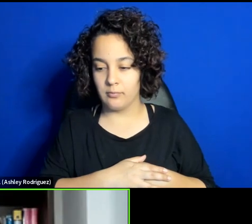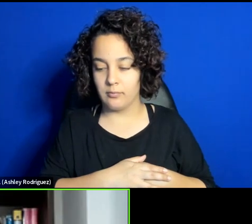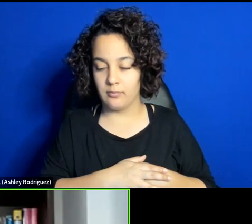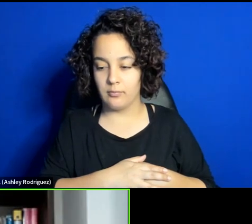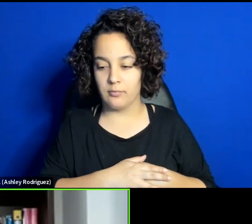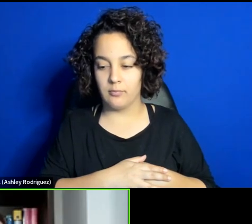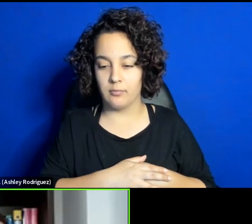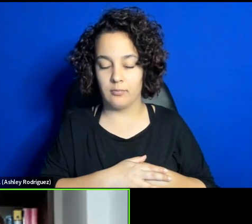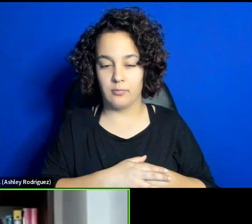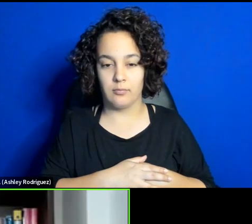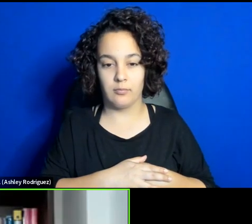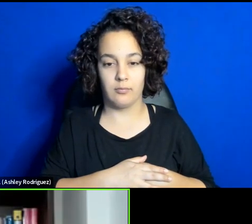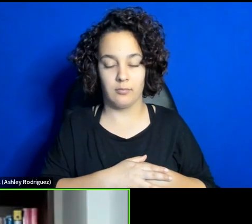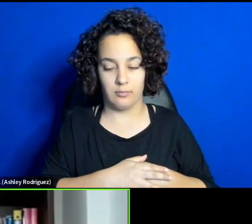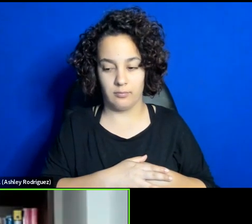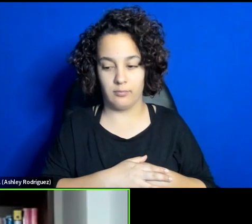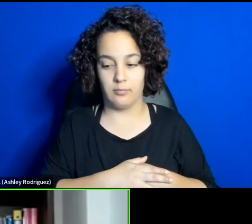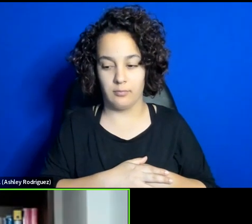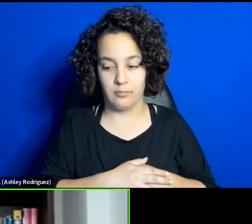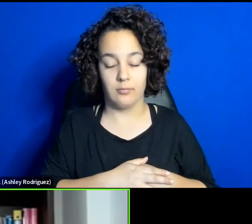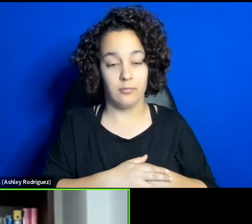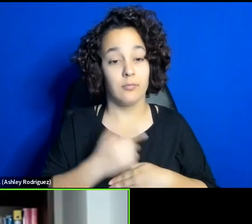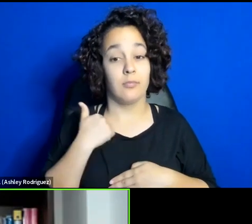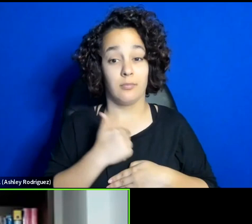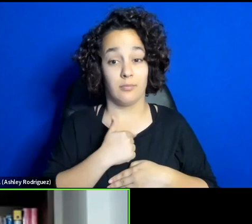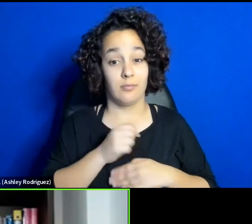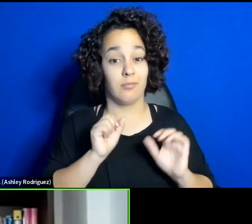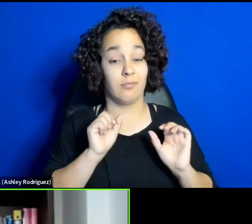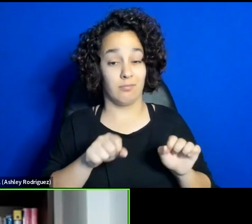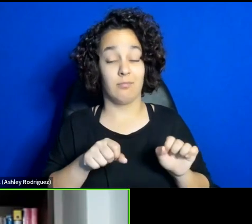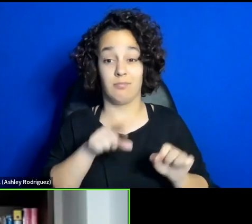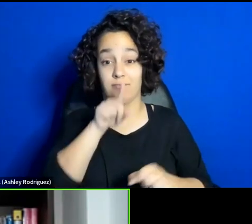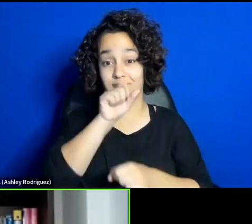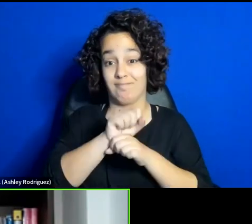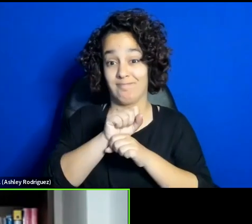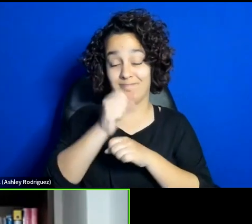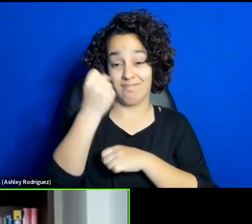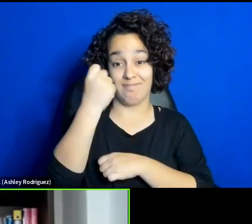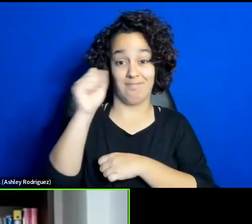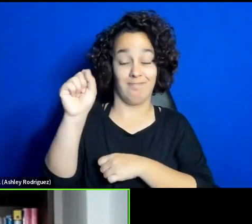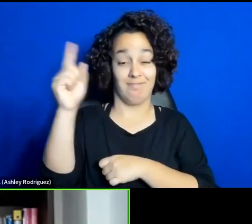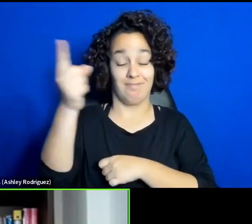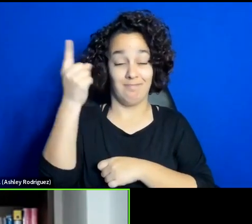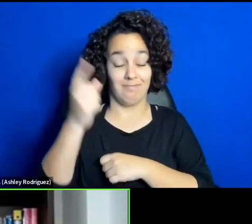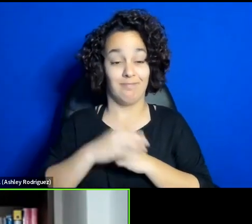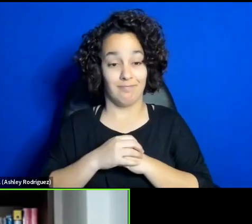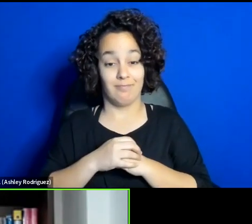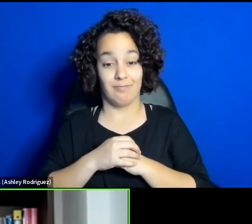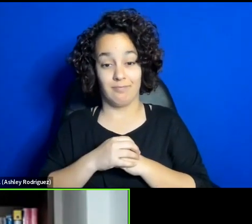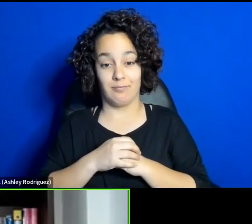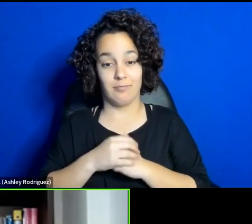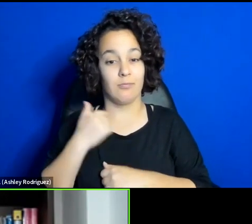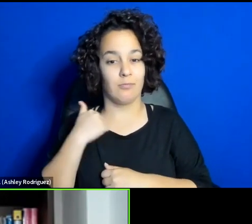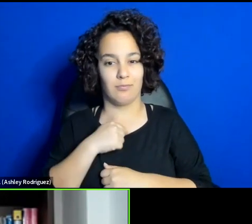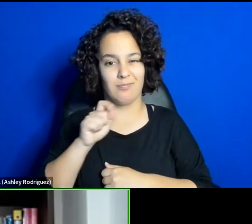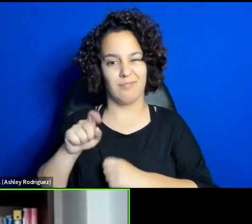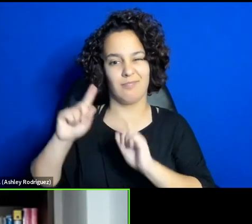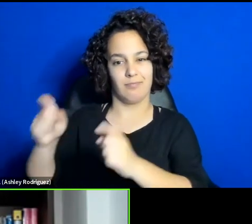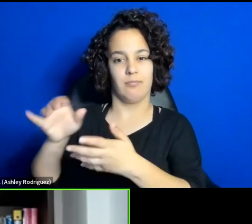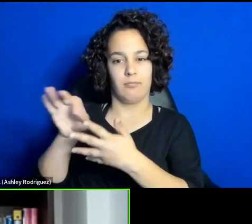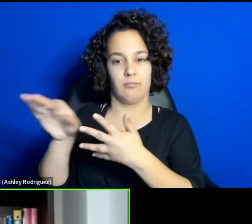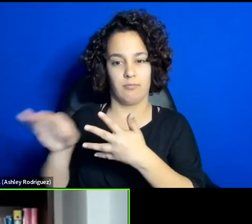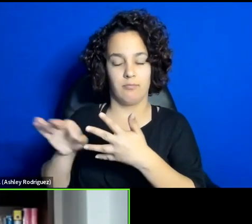so that we can revolutionize something. Dr. we have to give them alternatives, so we have to maybe give them